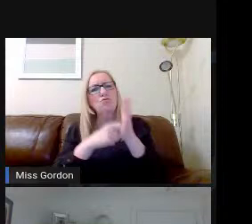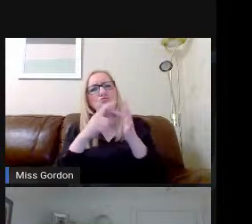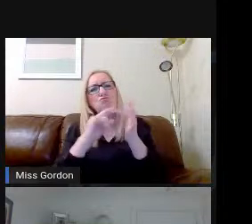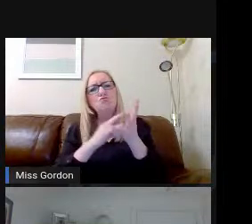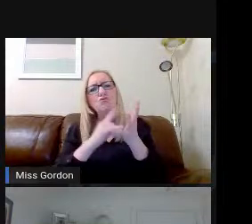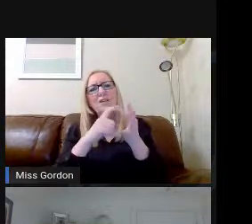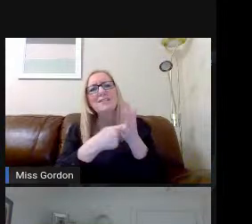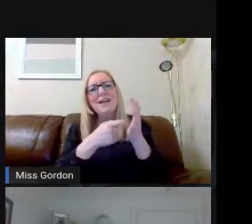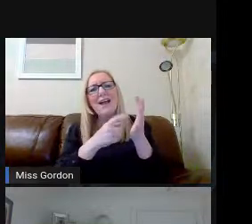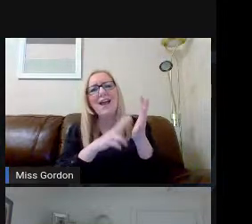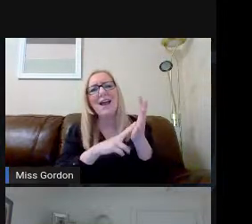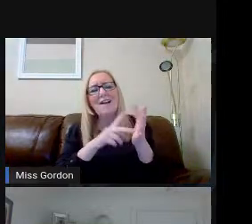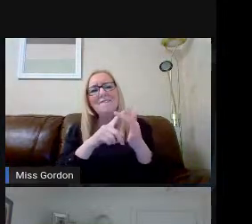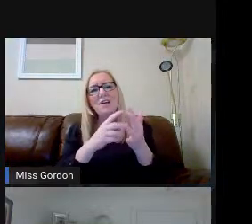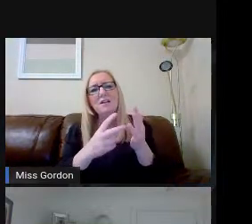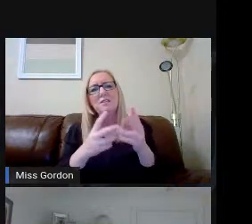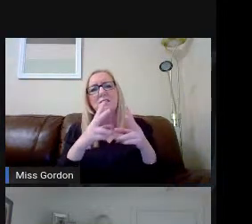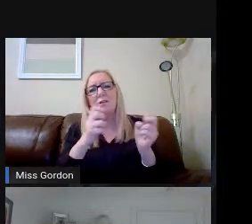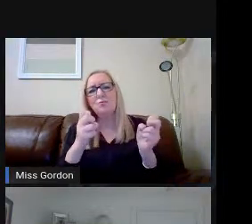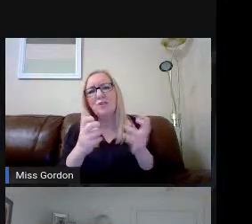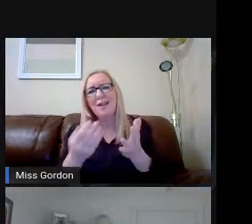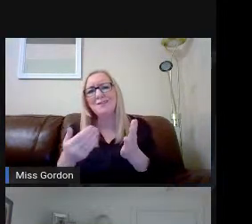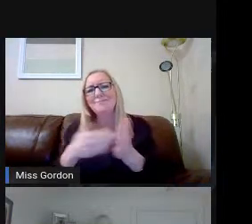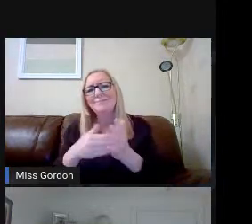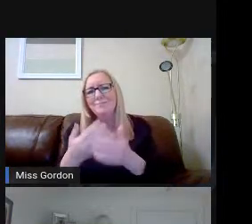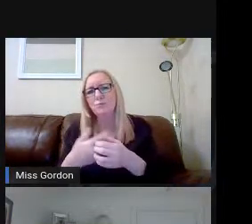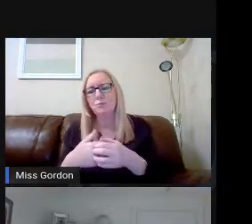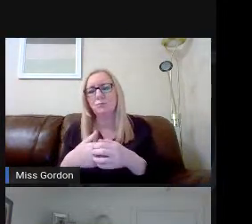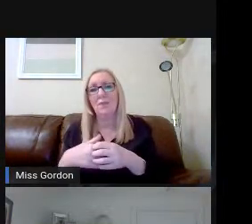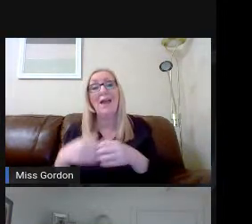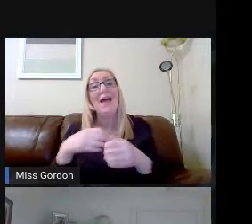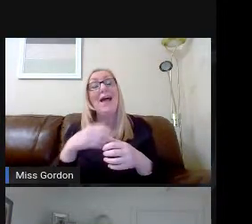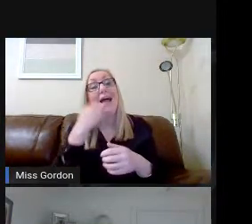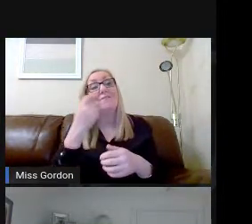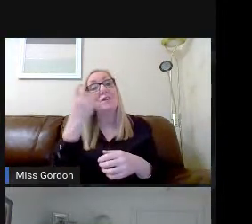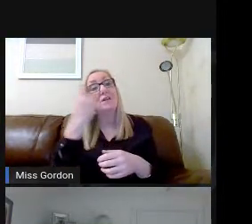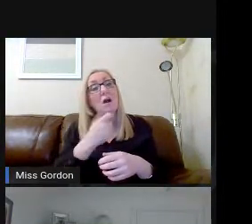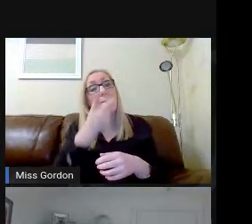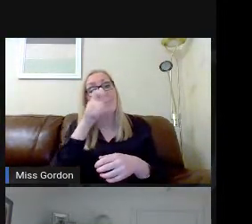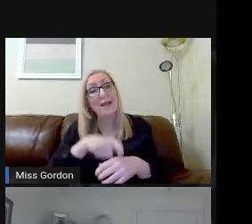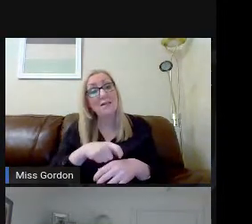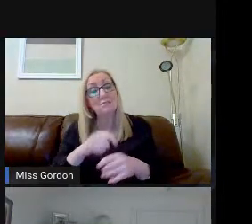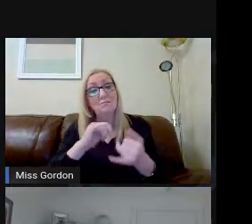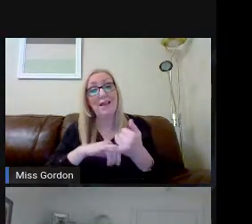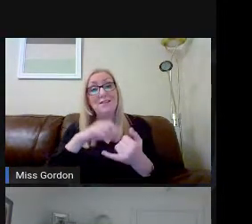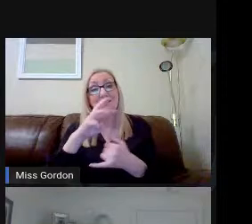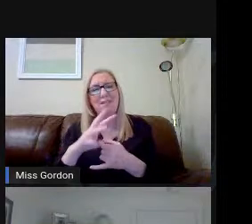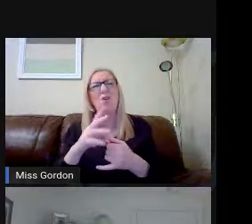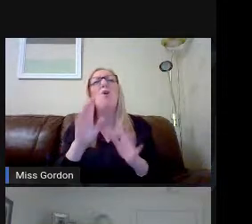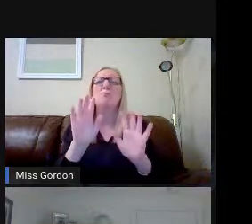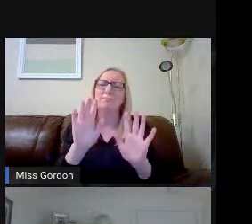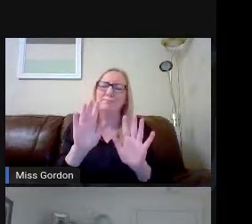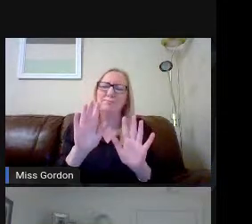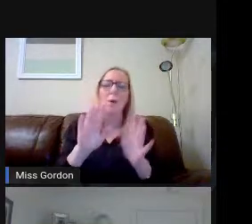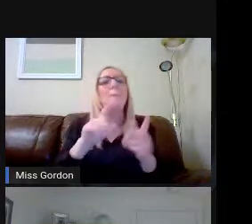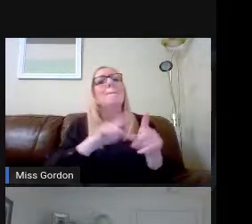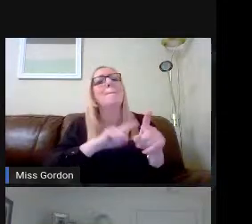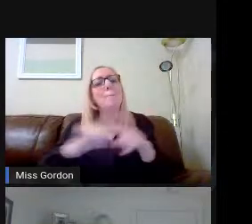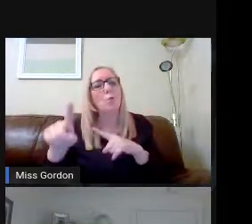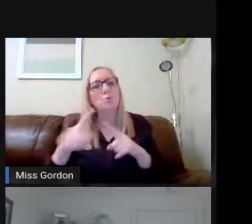just shortly. Every young person in third year, and most young people in third year, I should say,